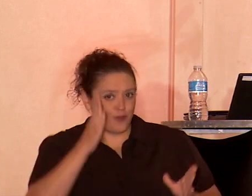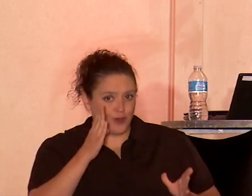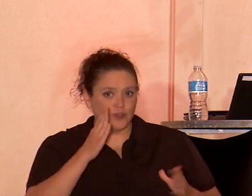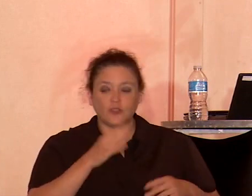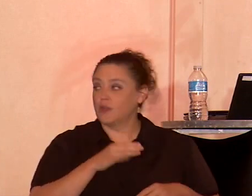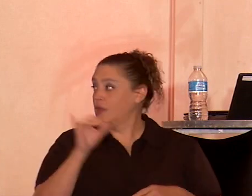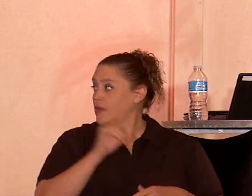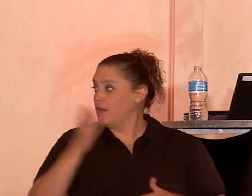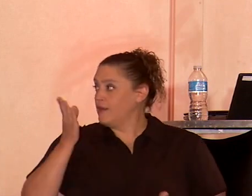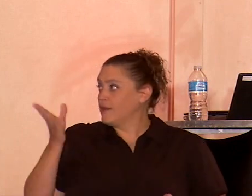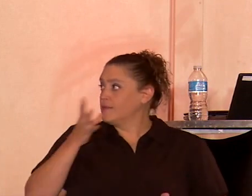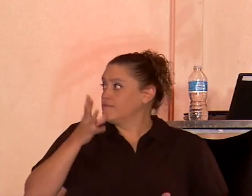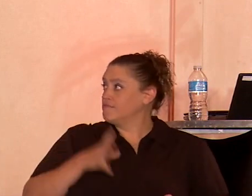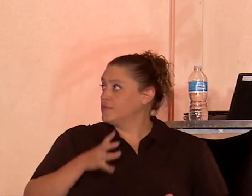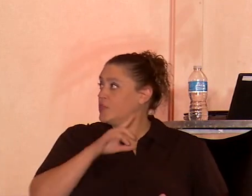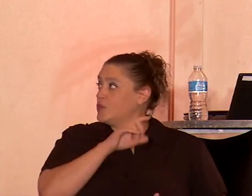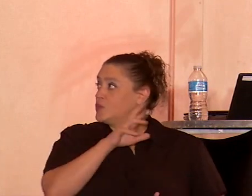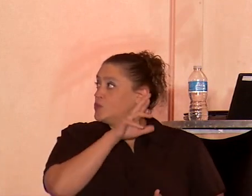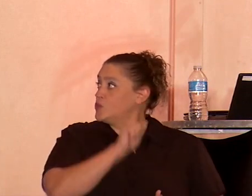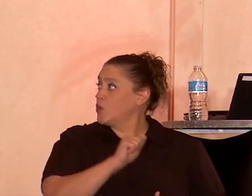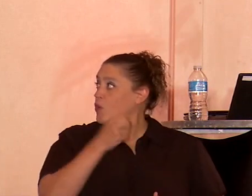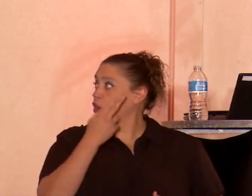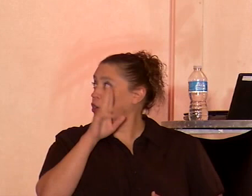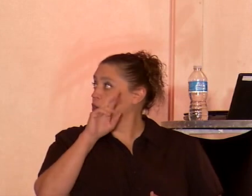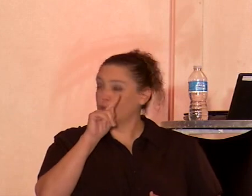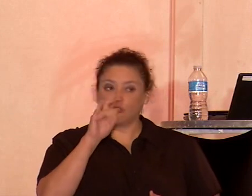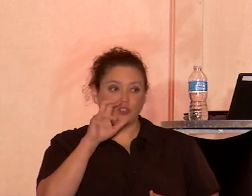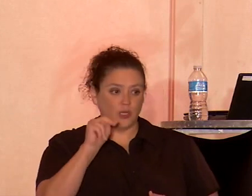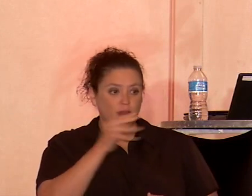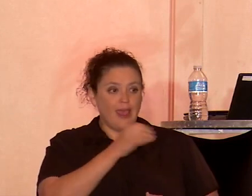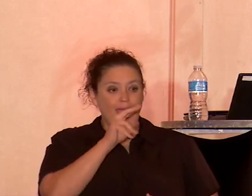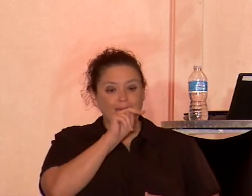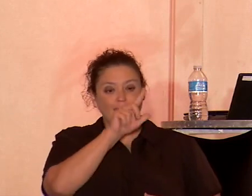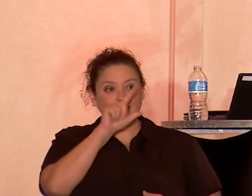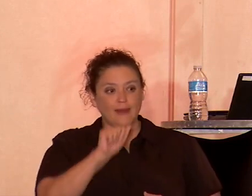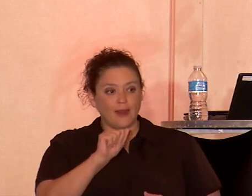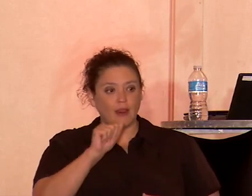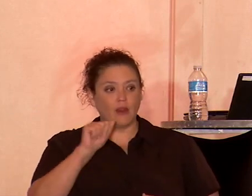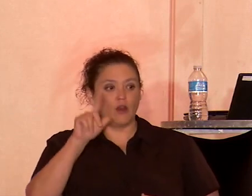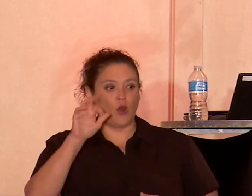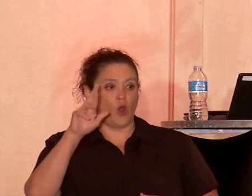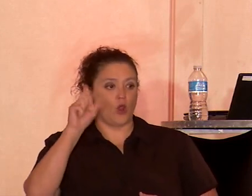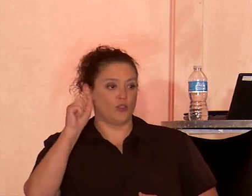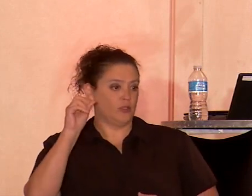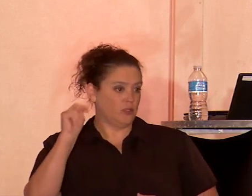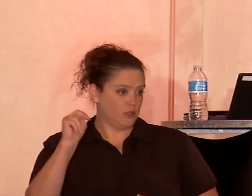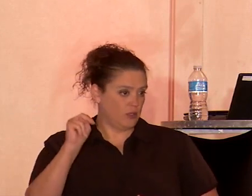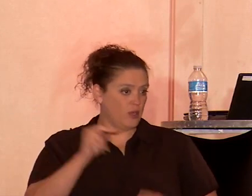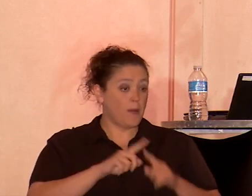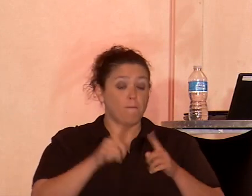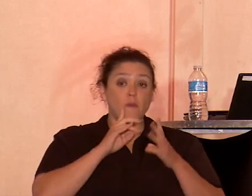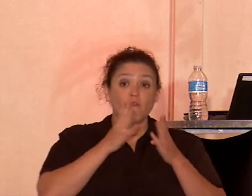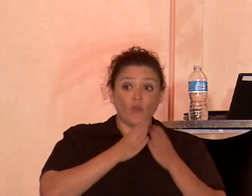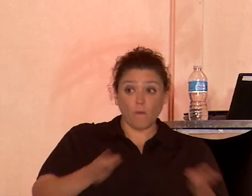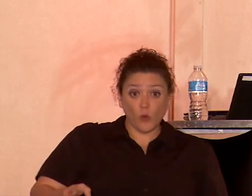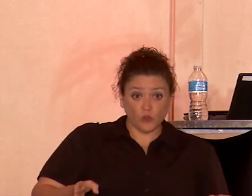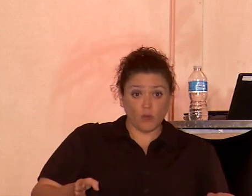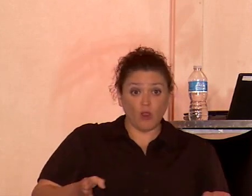Zora Neale Hurston and Nella Larson into the feminist free thought canon. But for the most part,